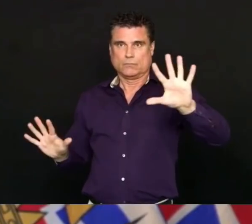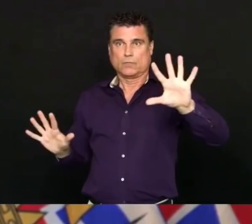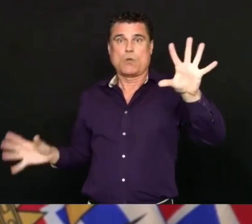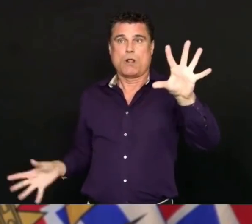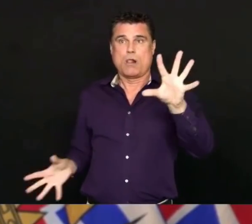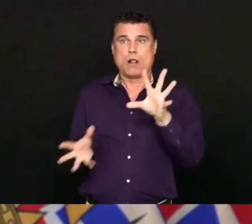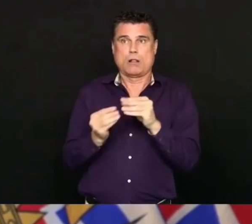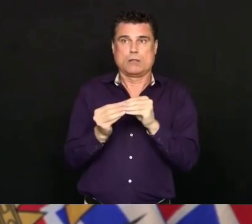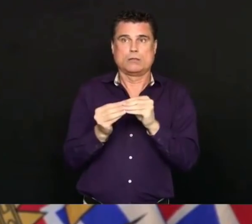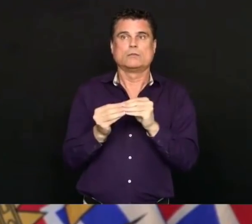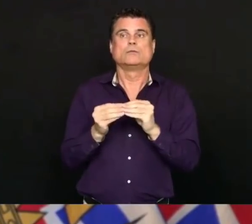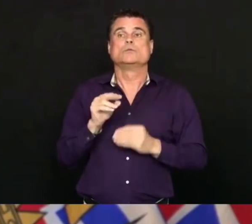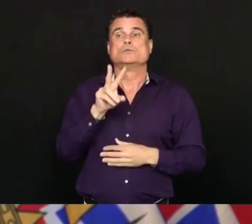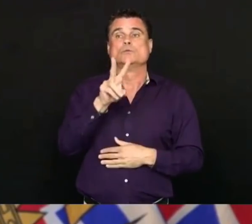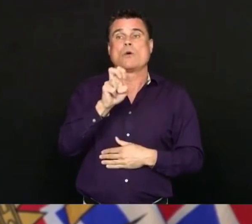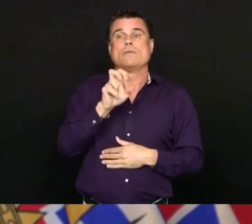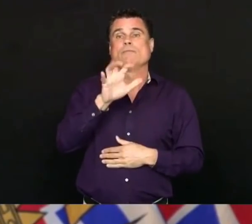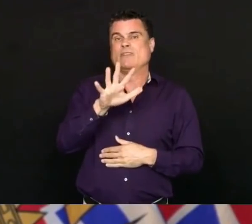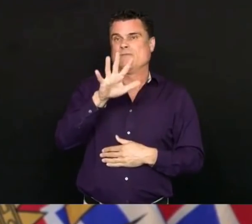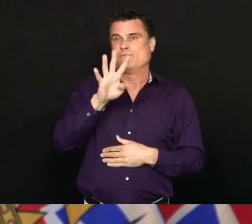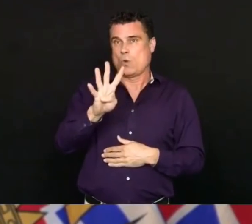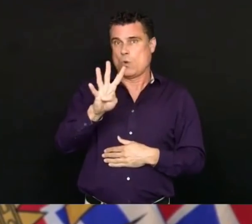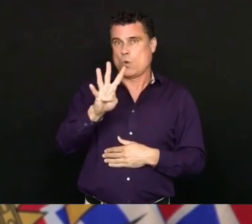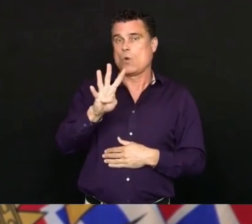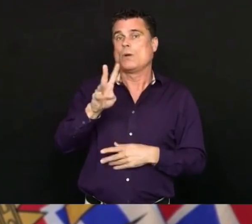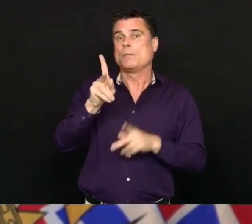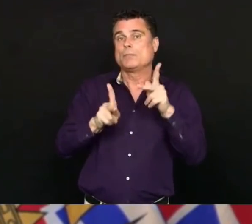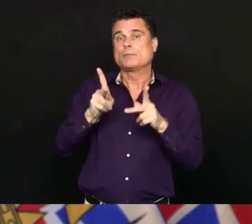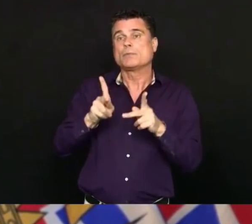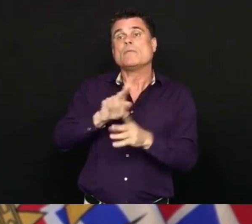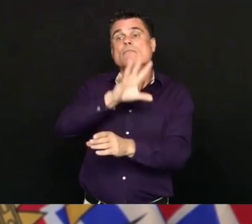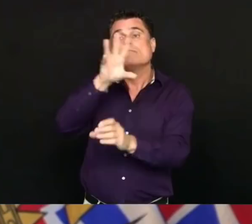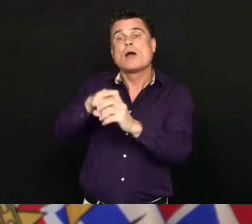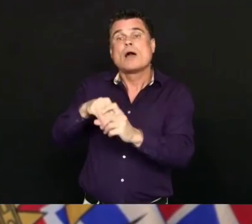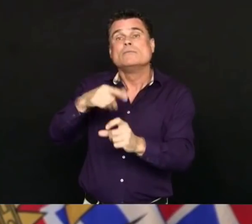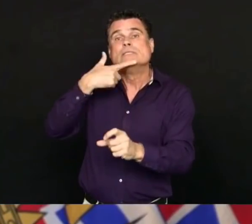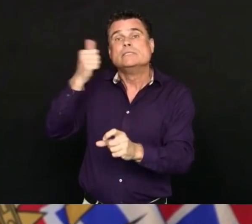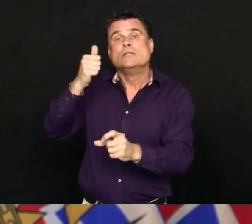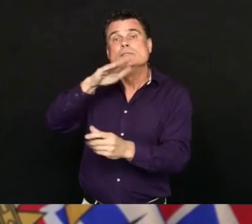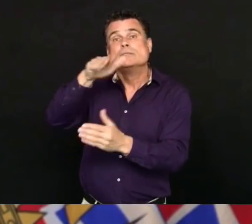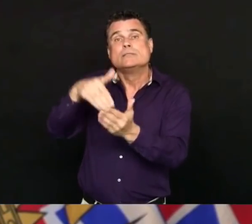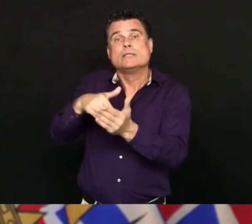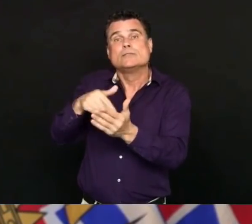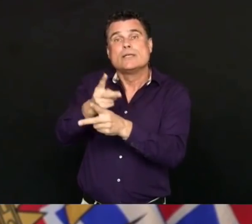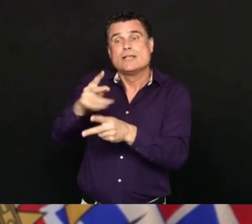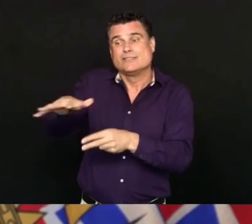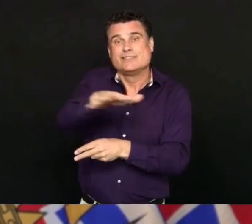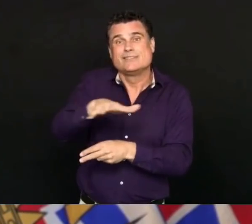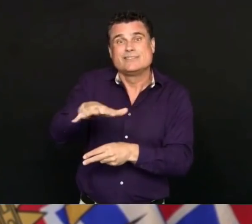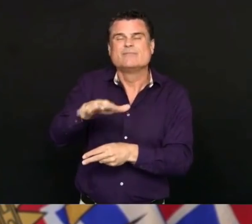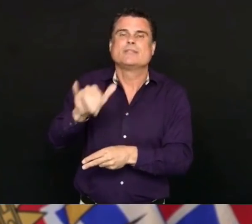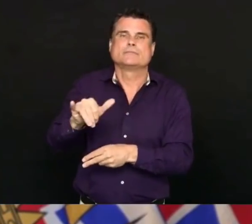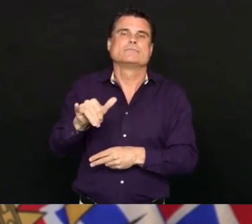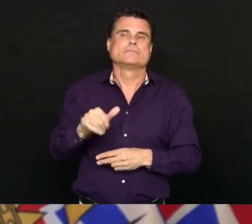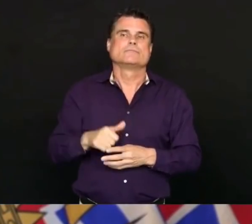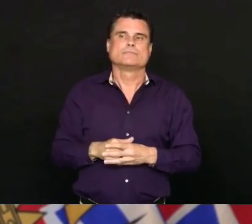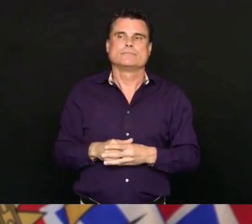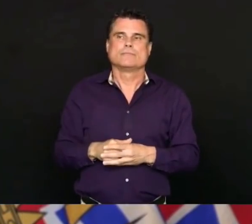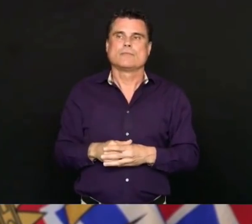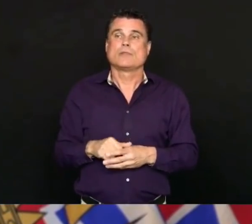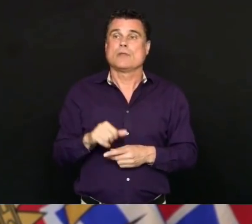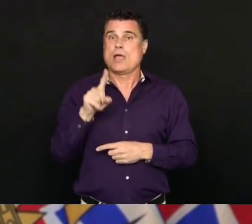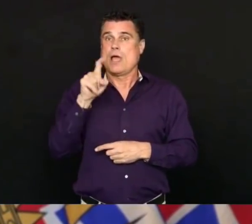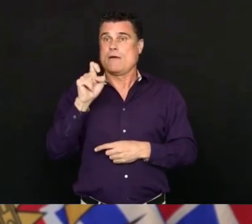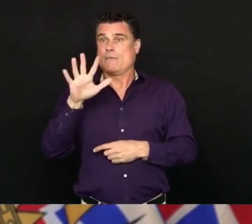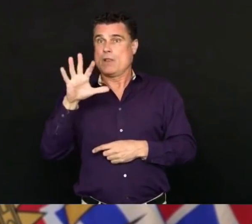associated with long-term care facilities who have tested positive. Including 159 residents and 97